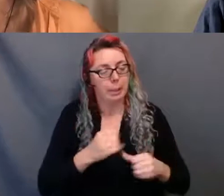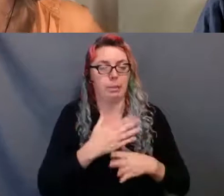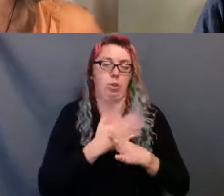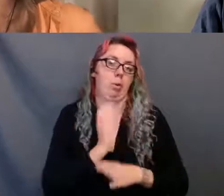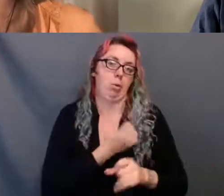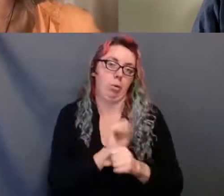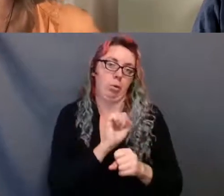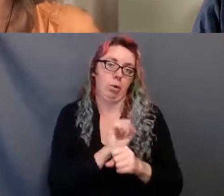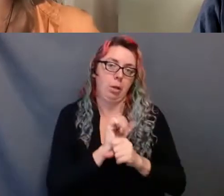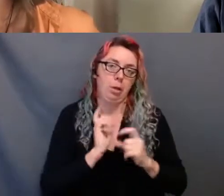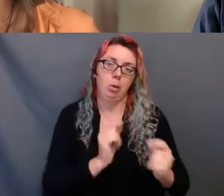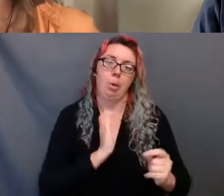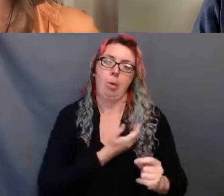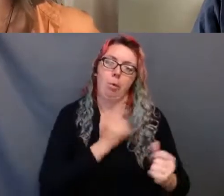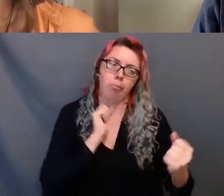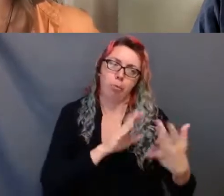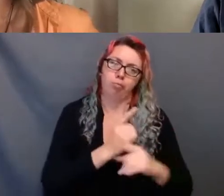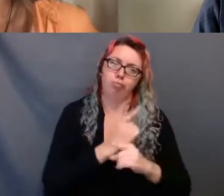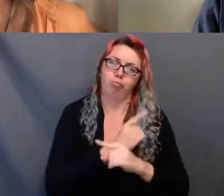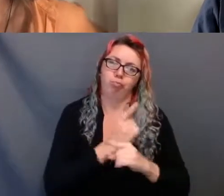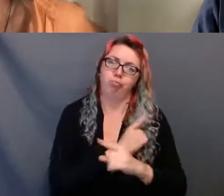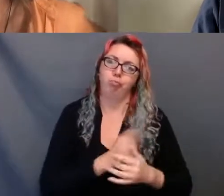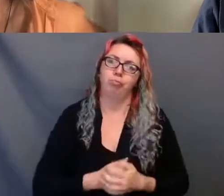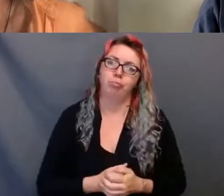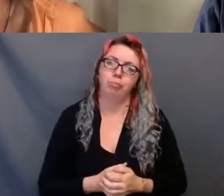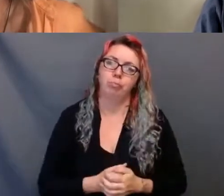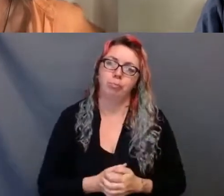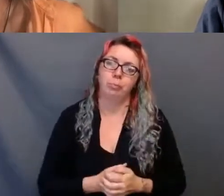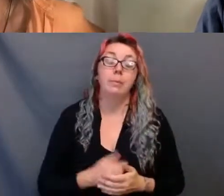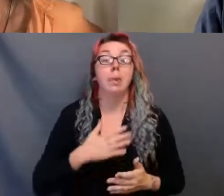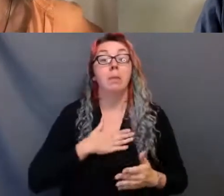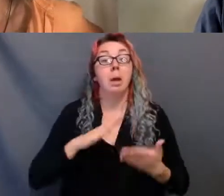Another one of the things the pandemic interrupted for me was my community project.